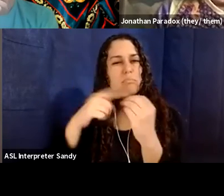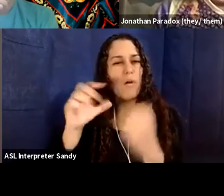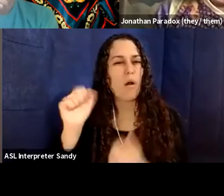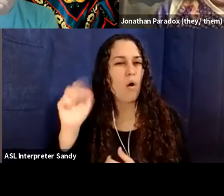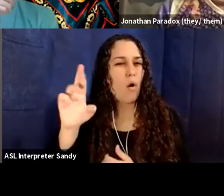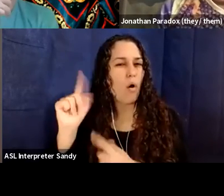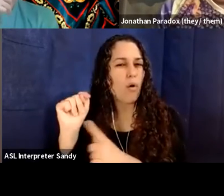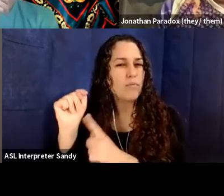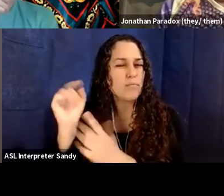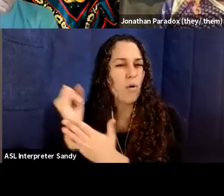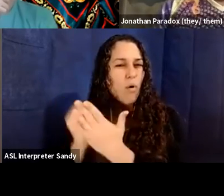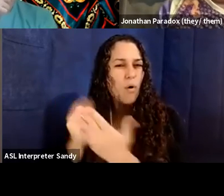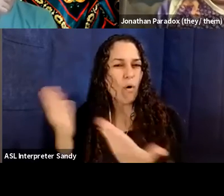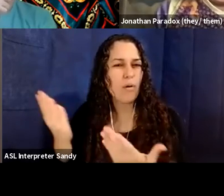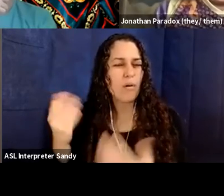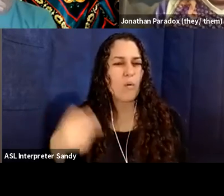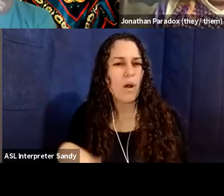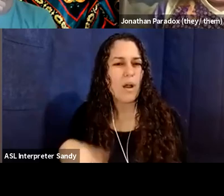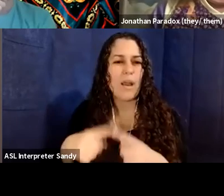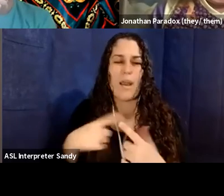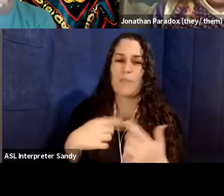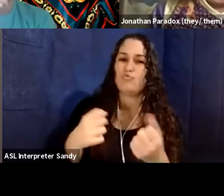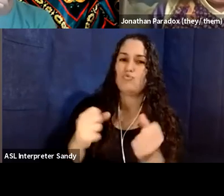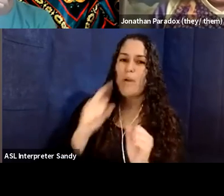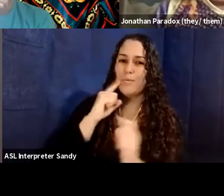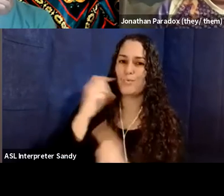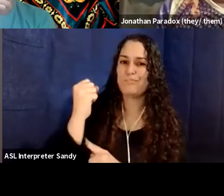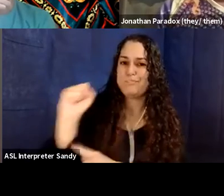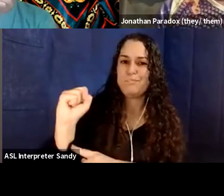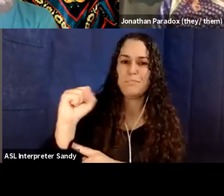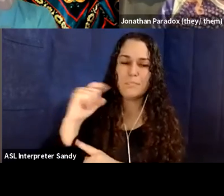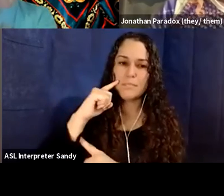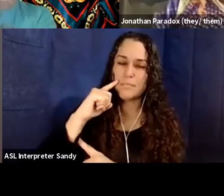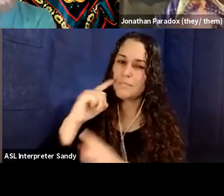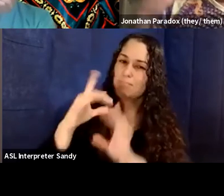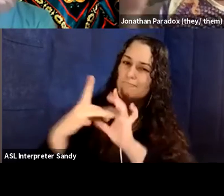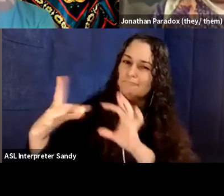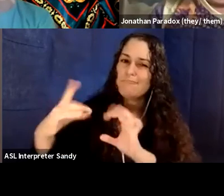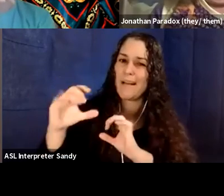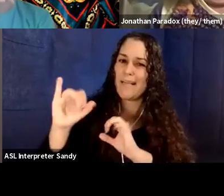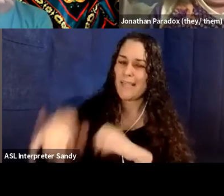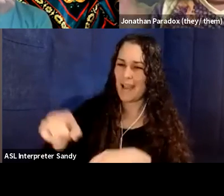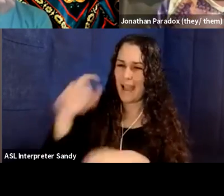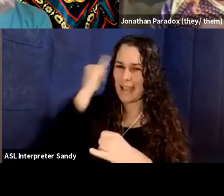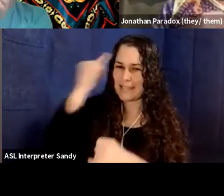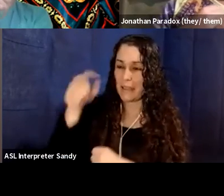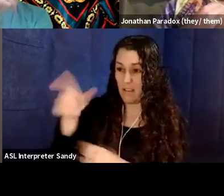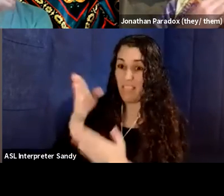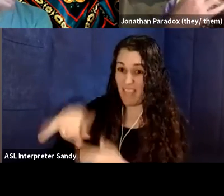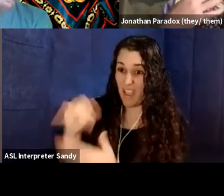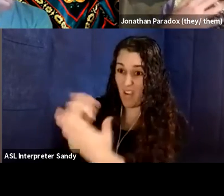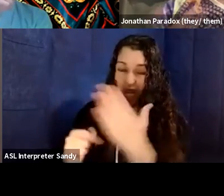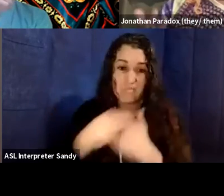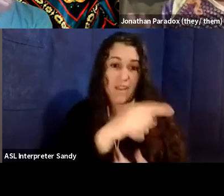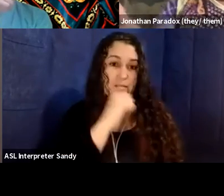to, uh, resist the idea that some things are art and some things aren't art. Uh, and